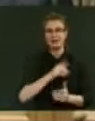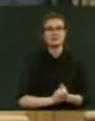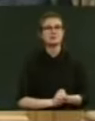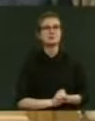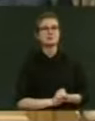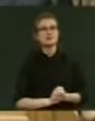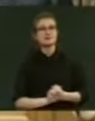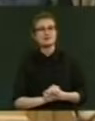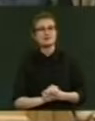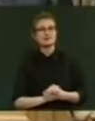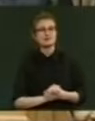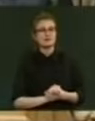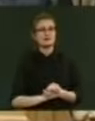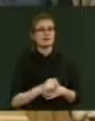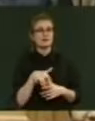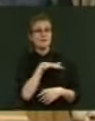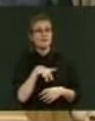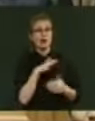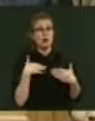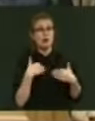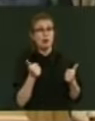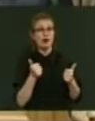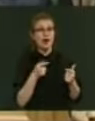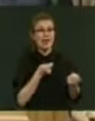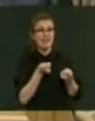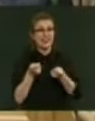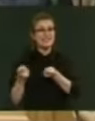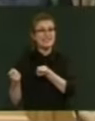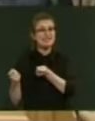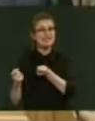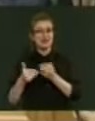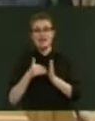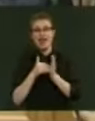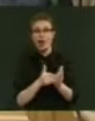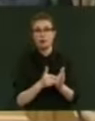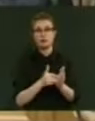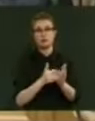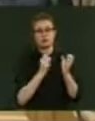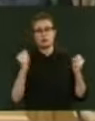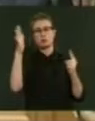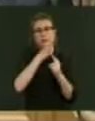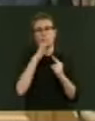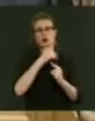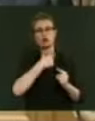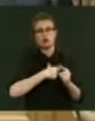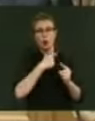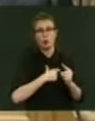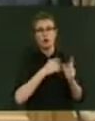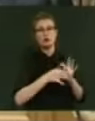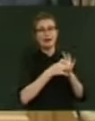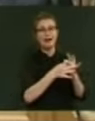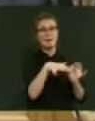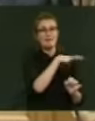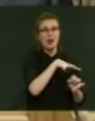important role in linking up whānau with their vital services and information. The new funding will allow the continuation